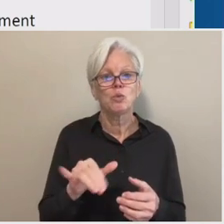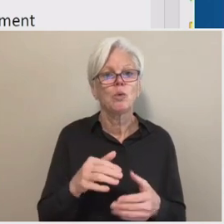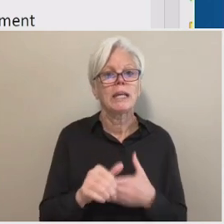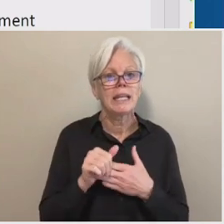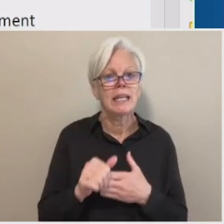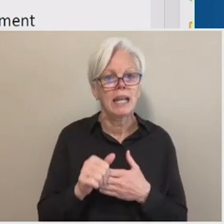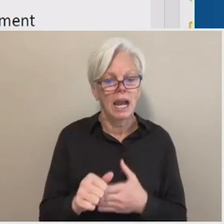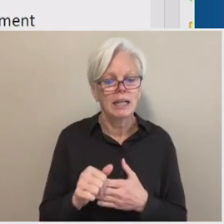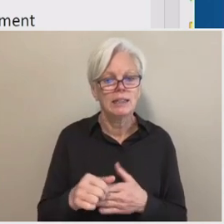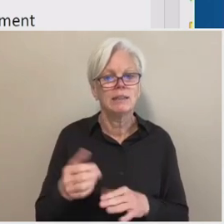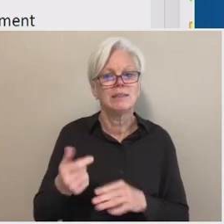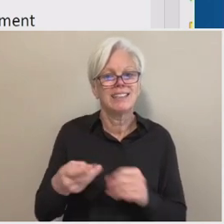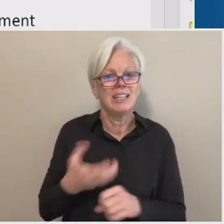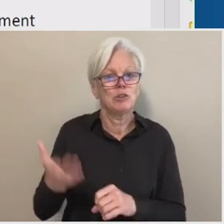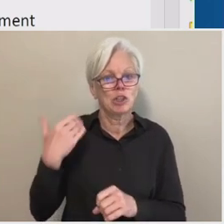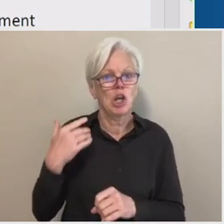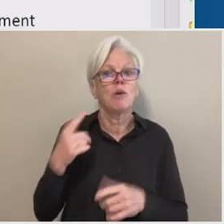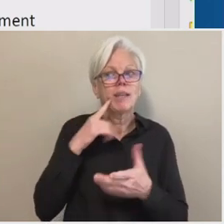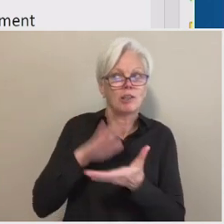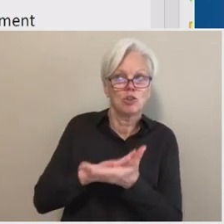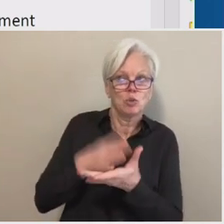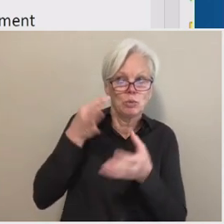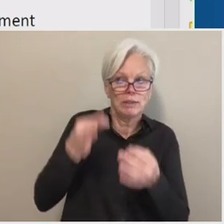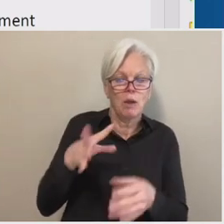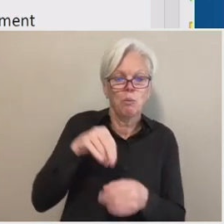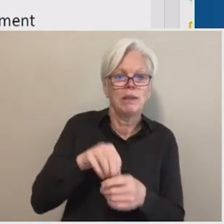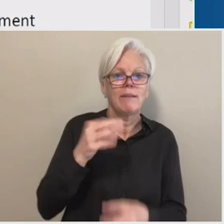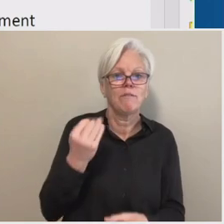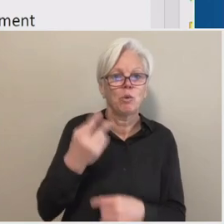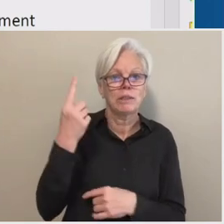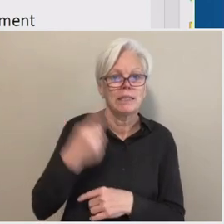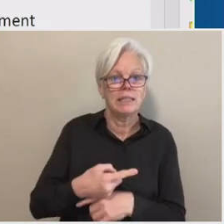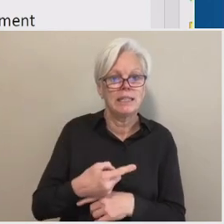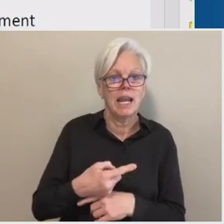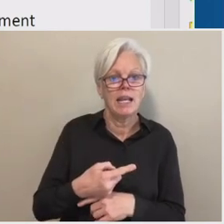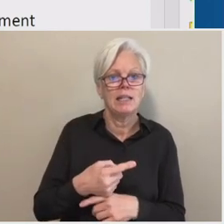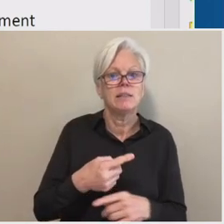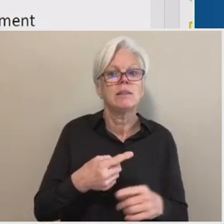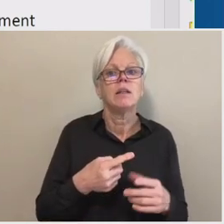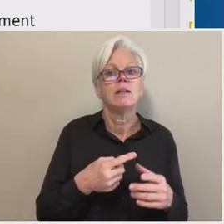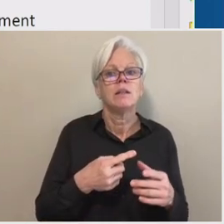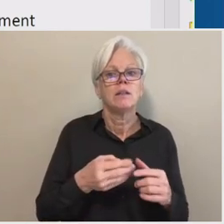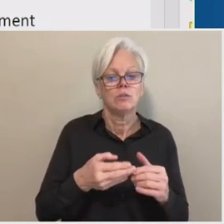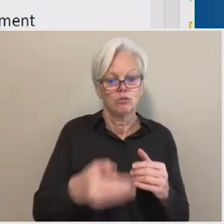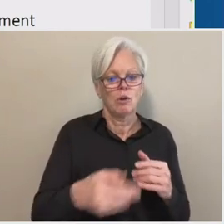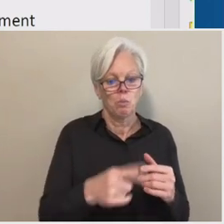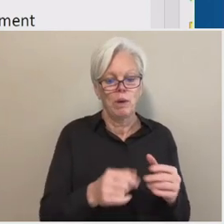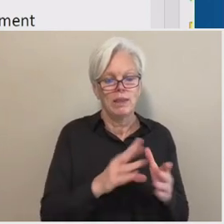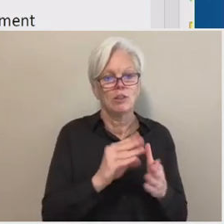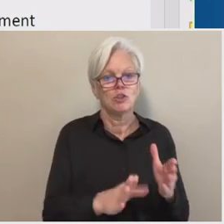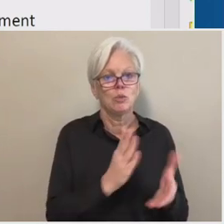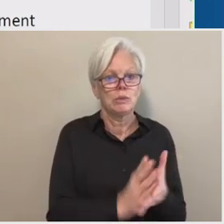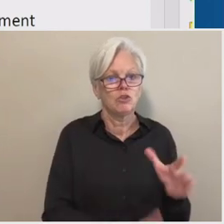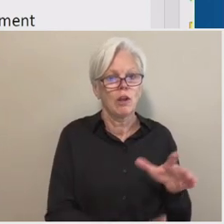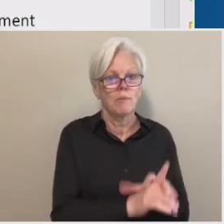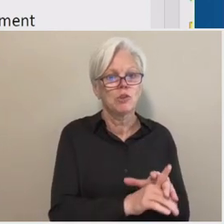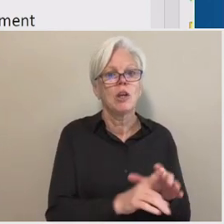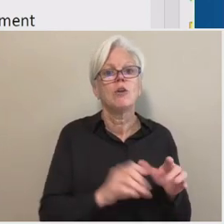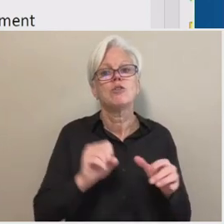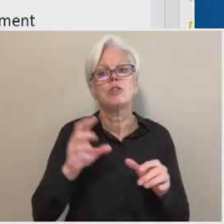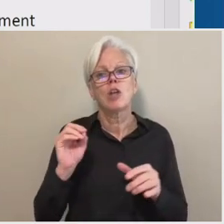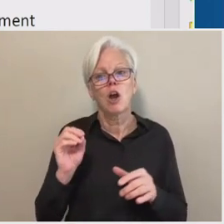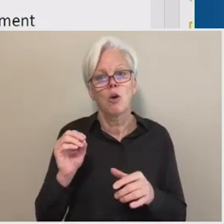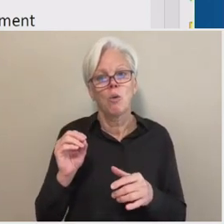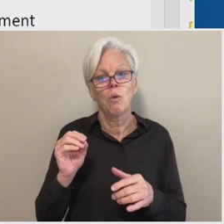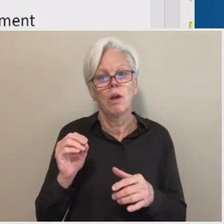within 14 days, uh, of the students, uh, of the day the student ceased attendance. Uh, and what we're doing here is essentially just putting